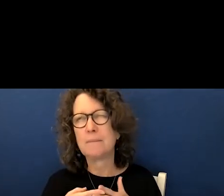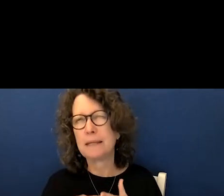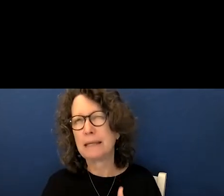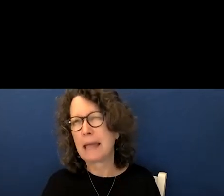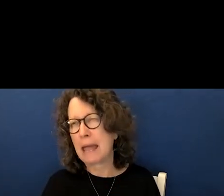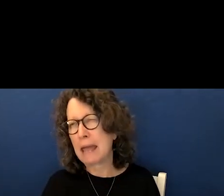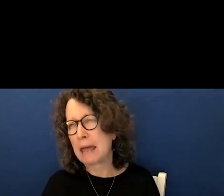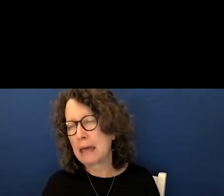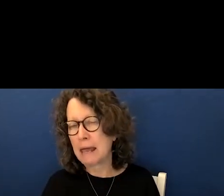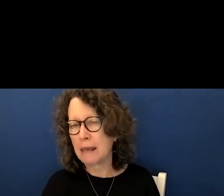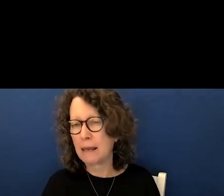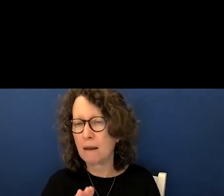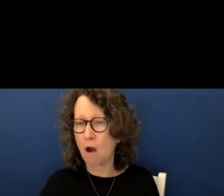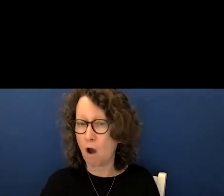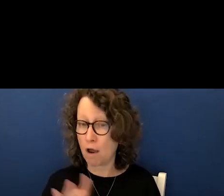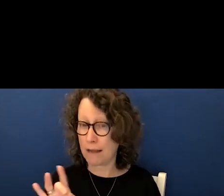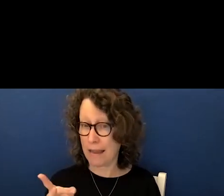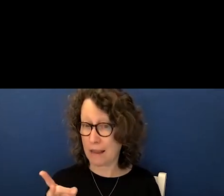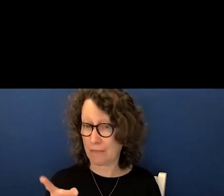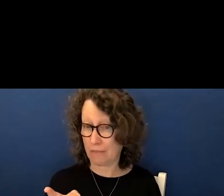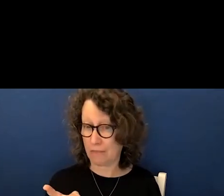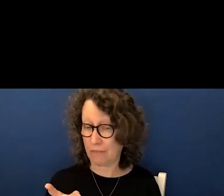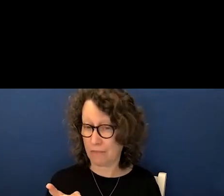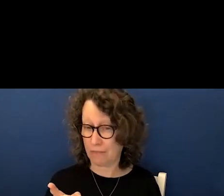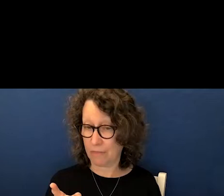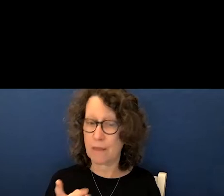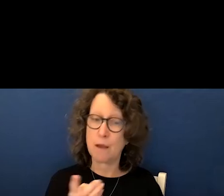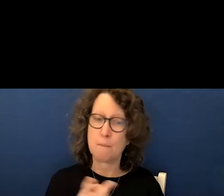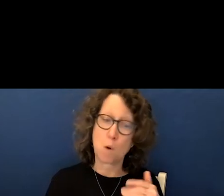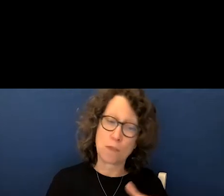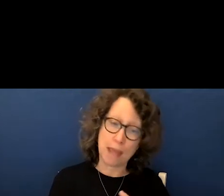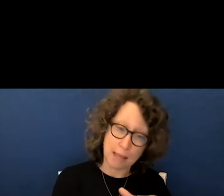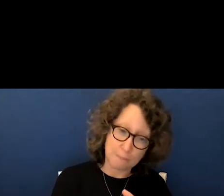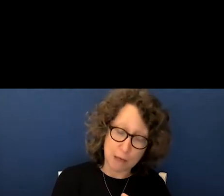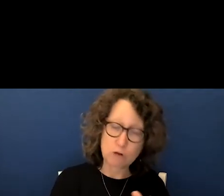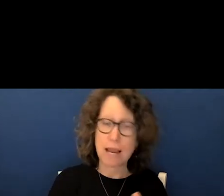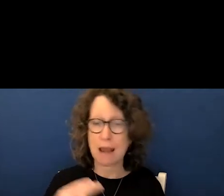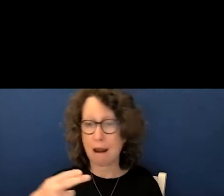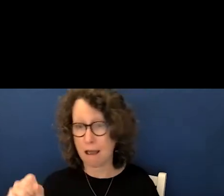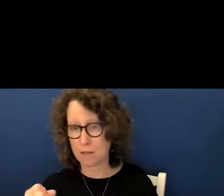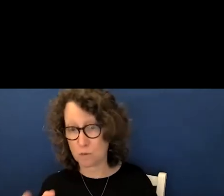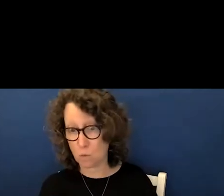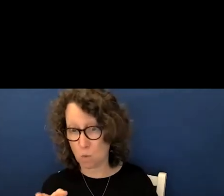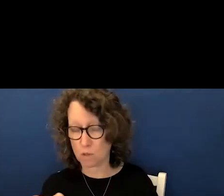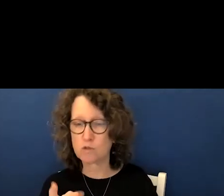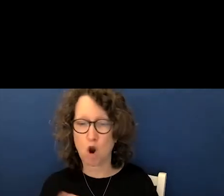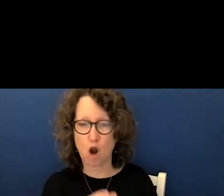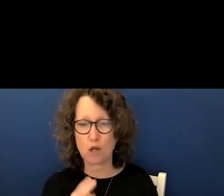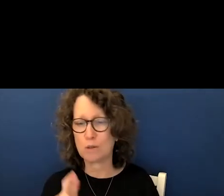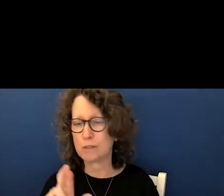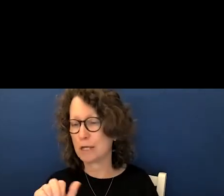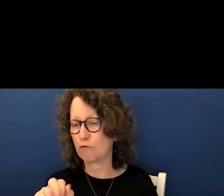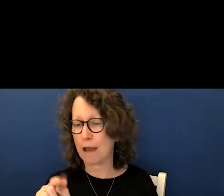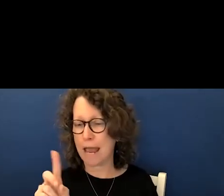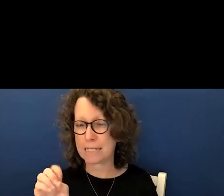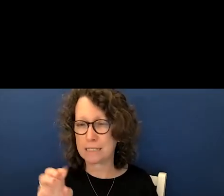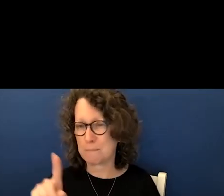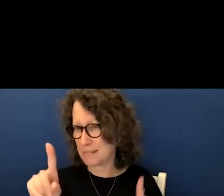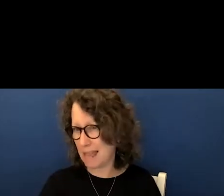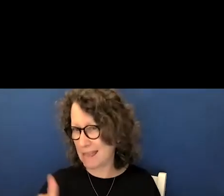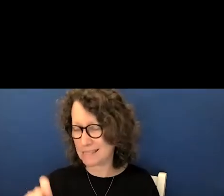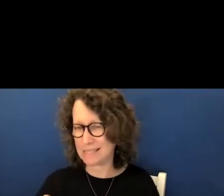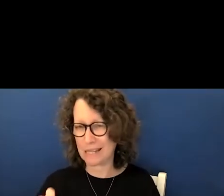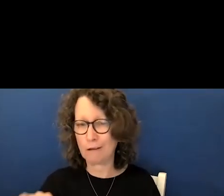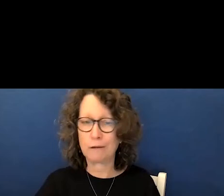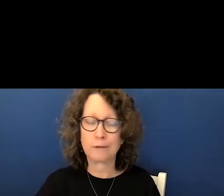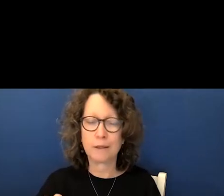on the 8th and both elementary and secondary schools are using random testing now we have